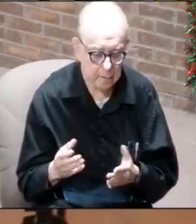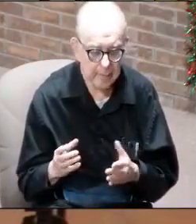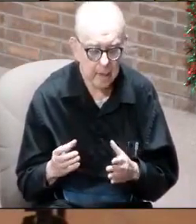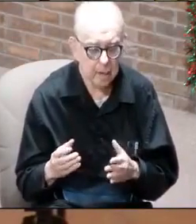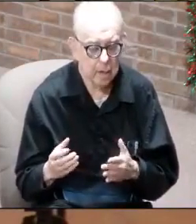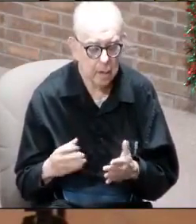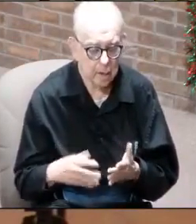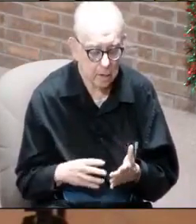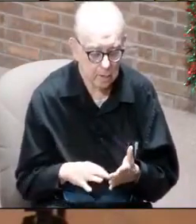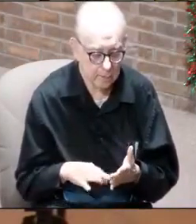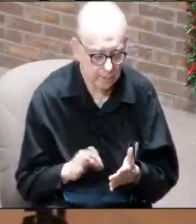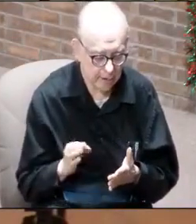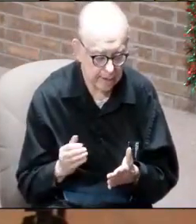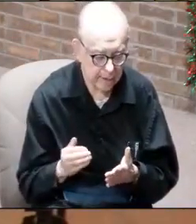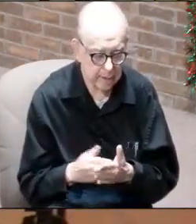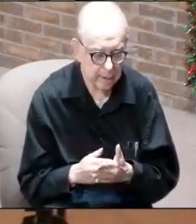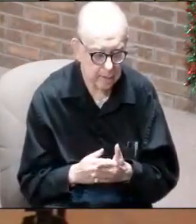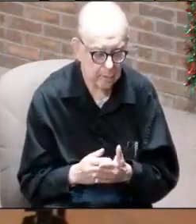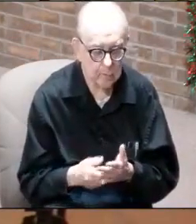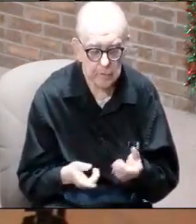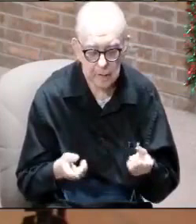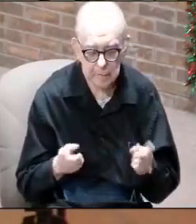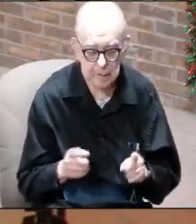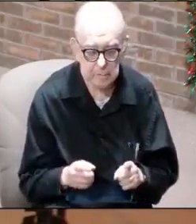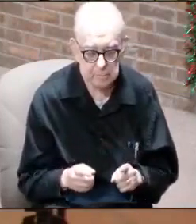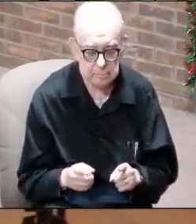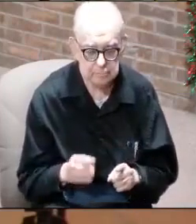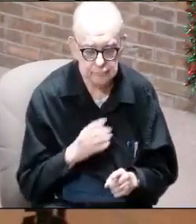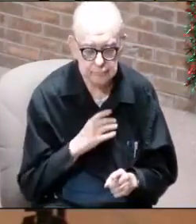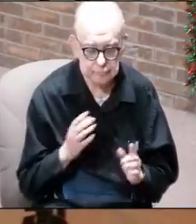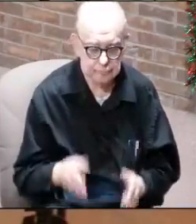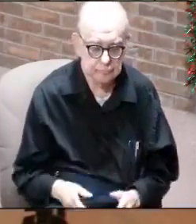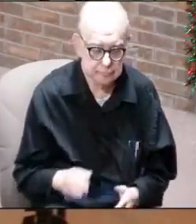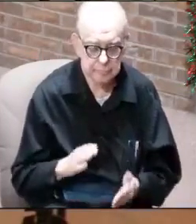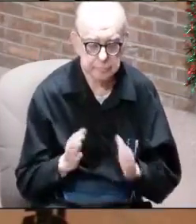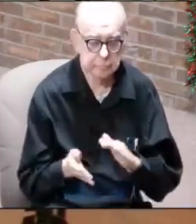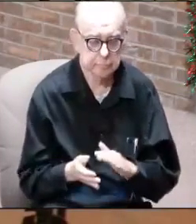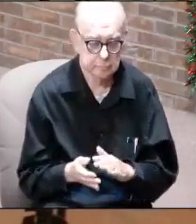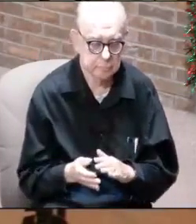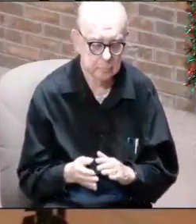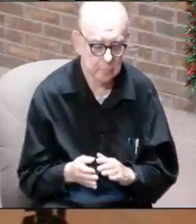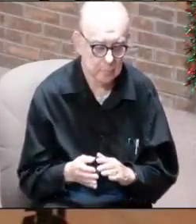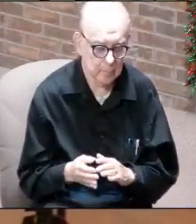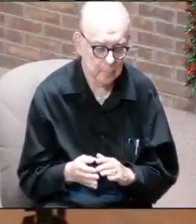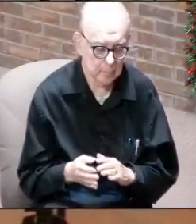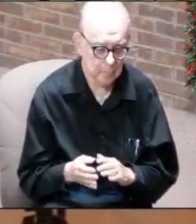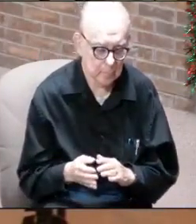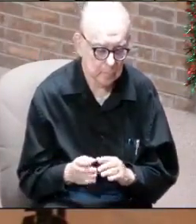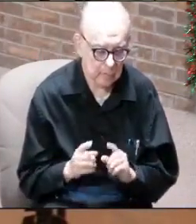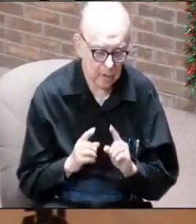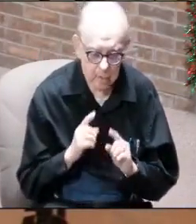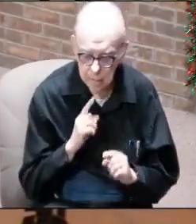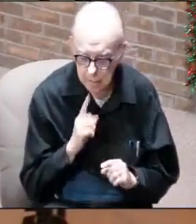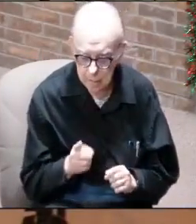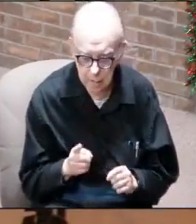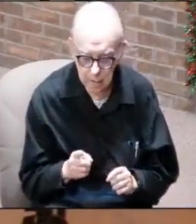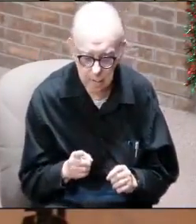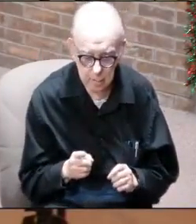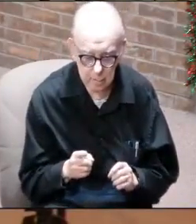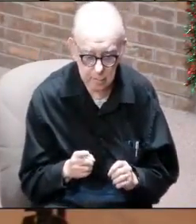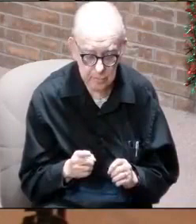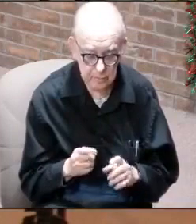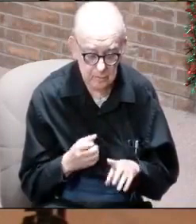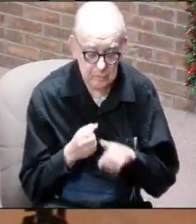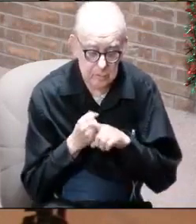Christmas, what has happened is Christians have become so locked